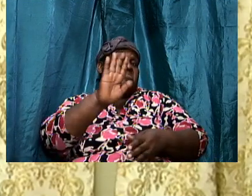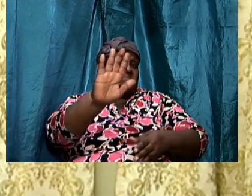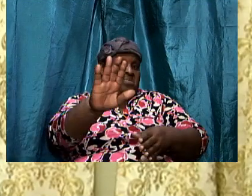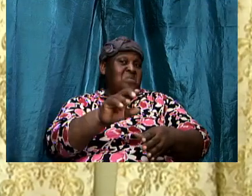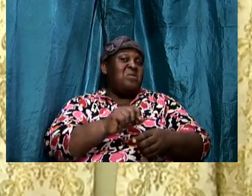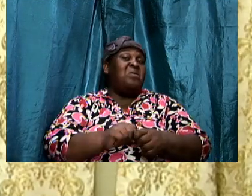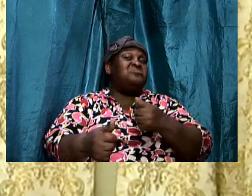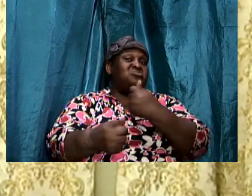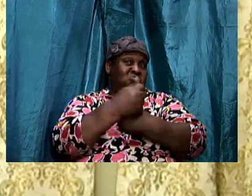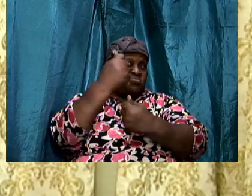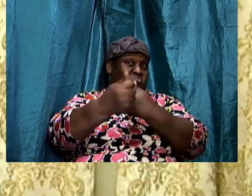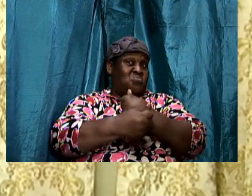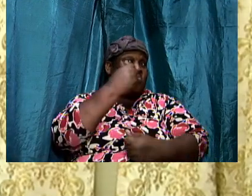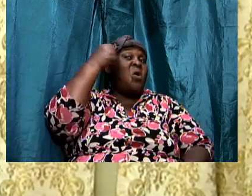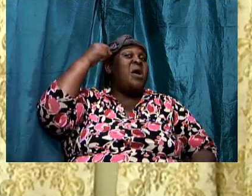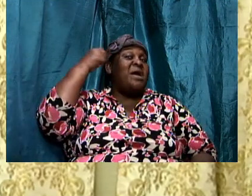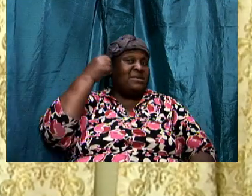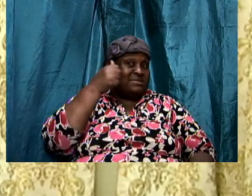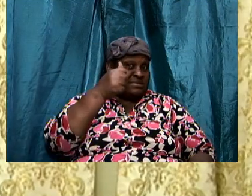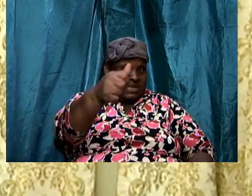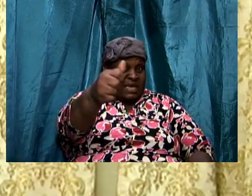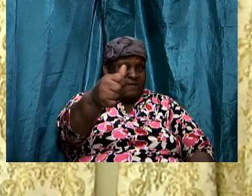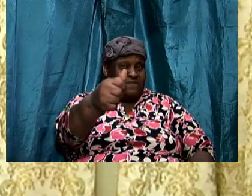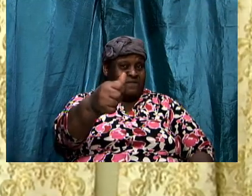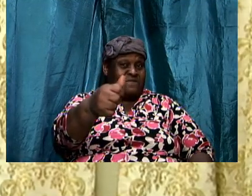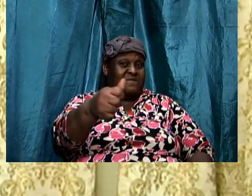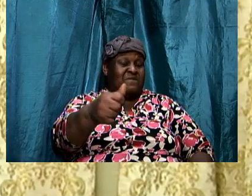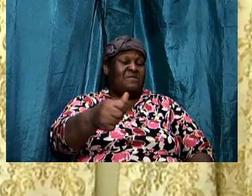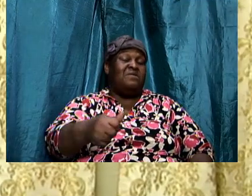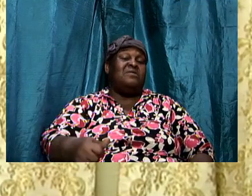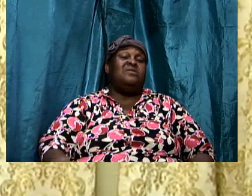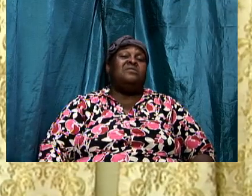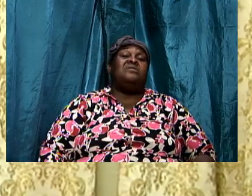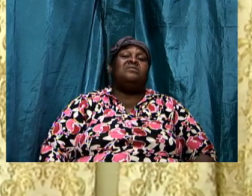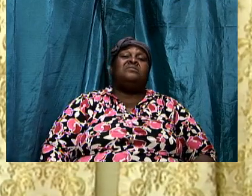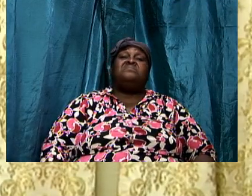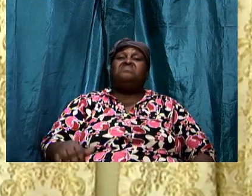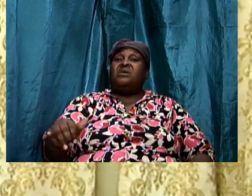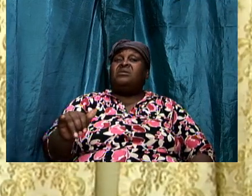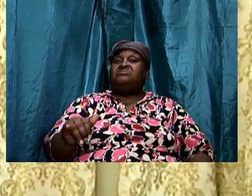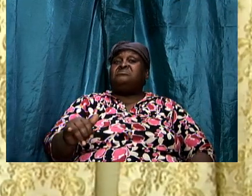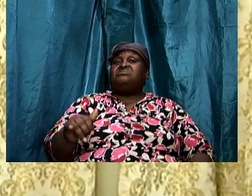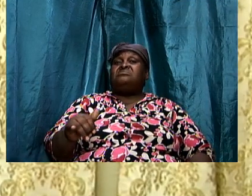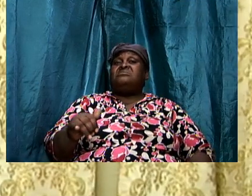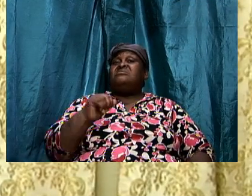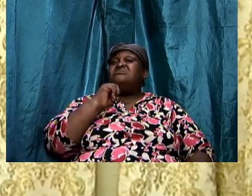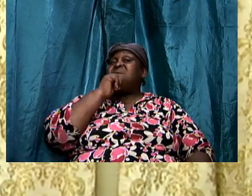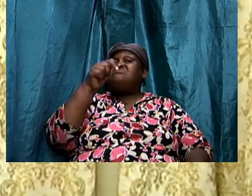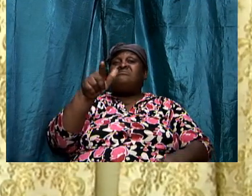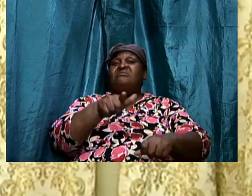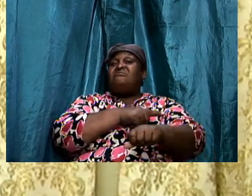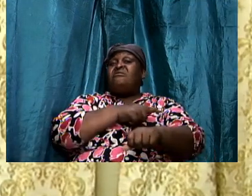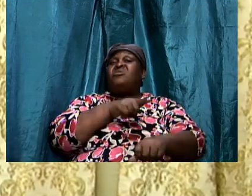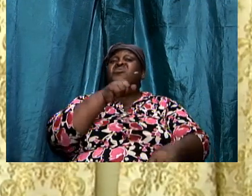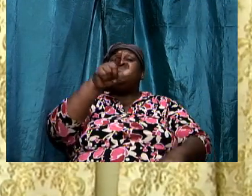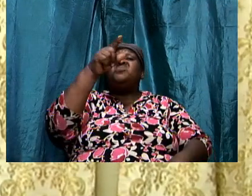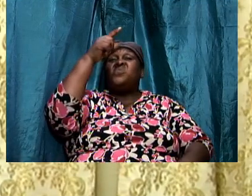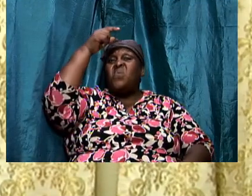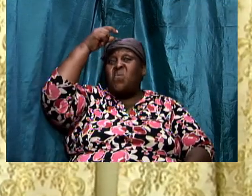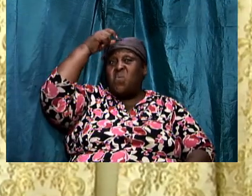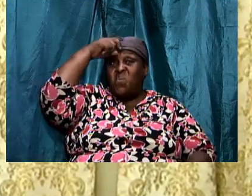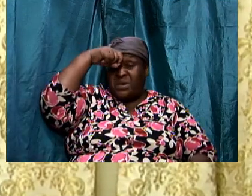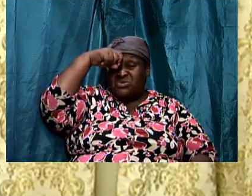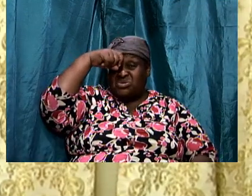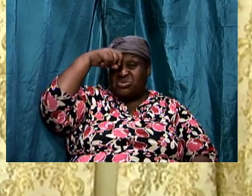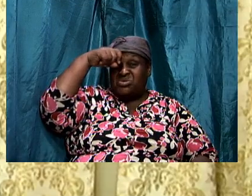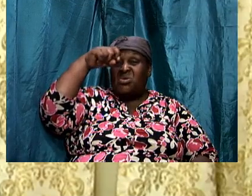to satan in such a way that before long you're going to wish you had